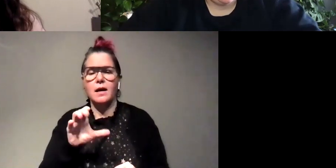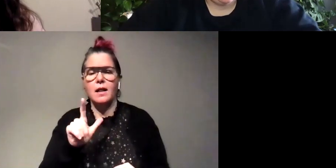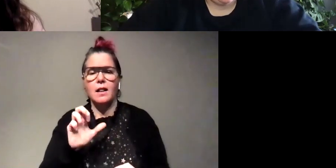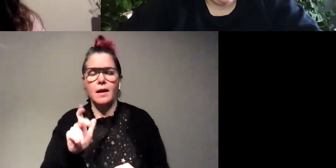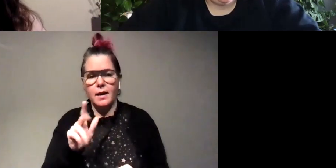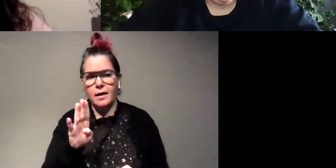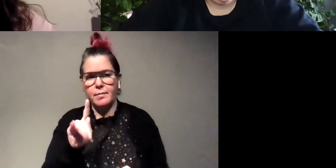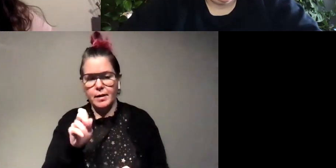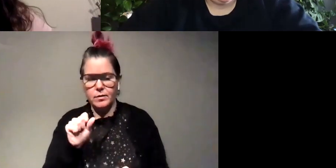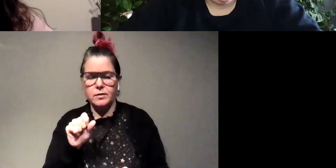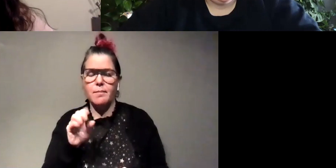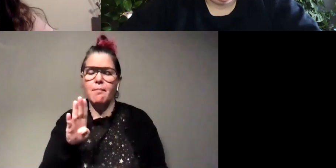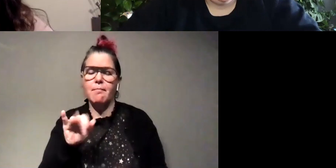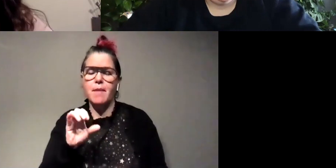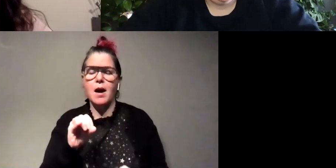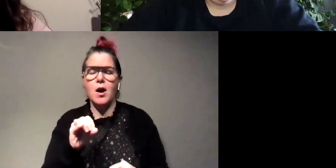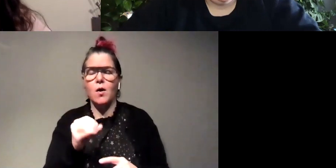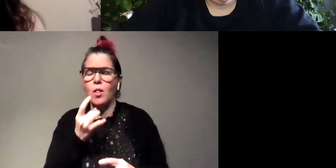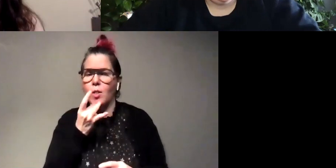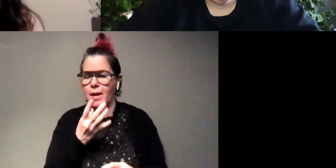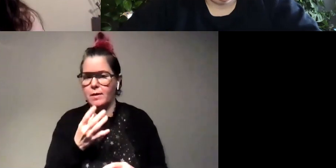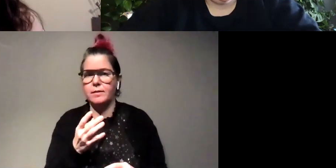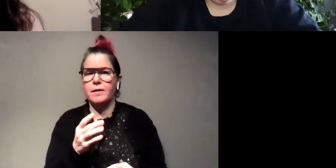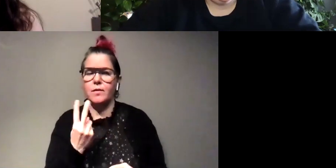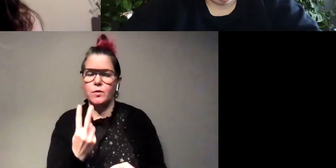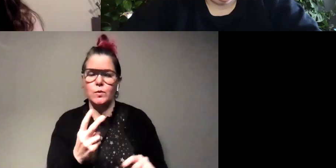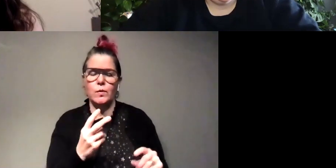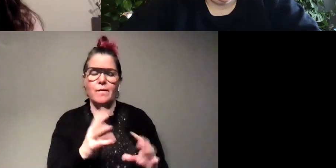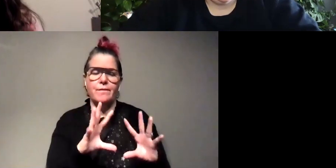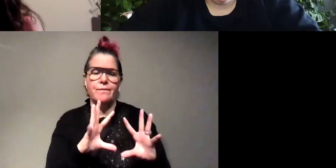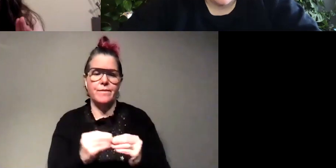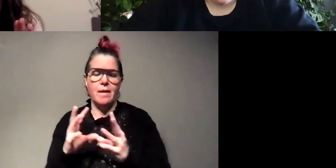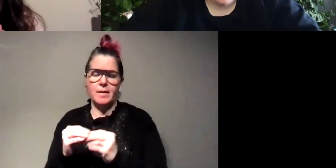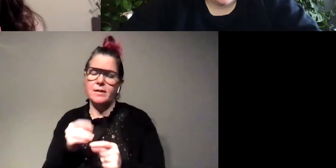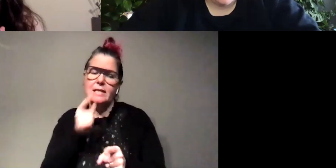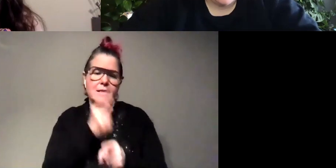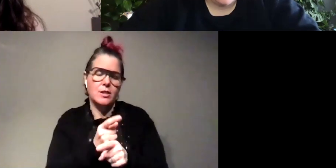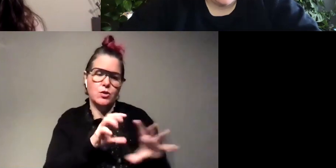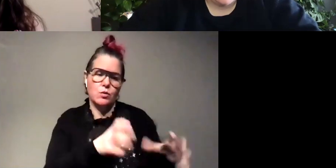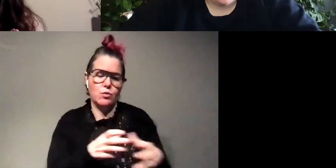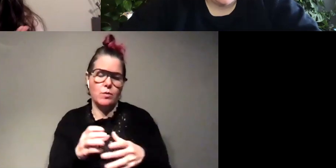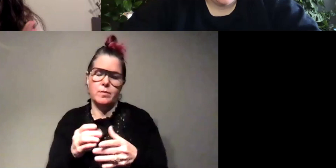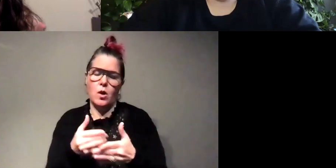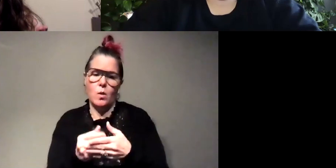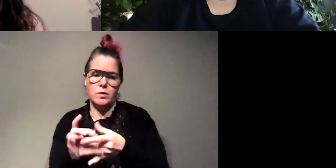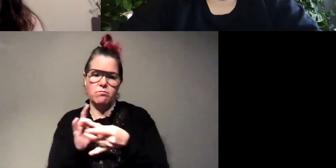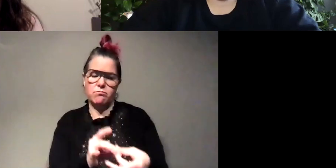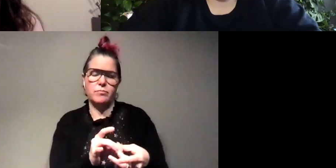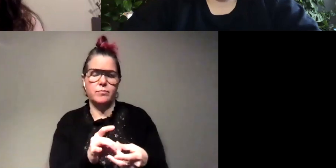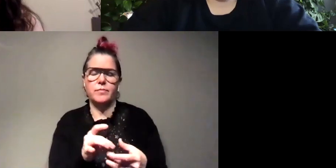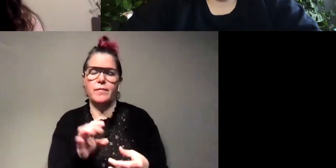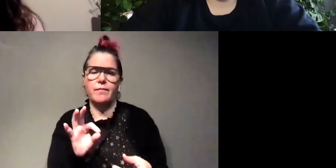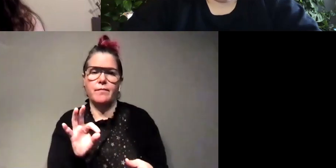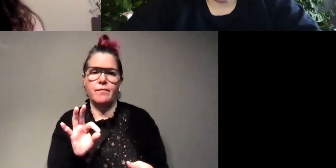they bioluminesce and there are these two families that are like we call them sister group they're the most closely related to fireflies called uh